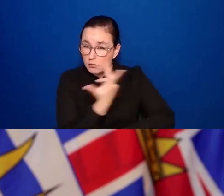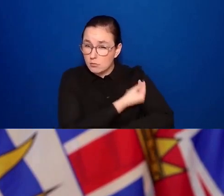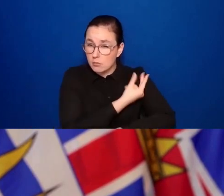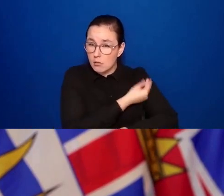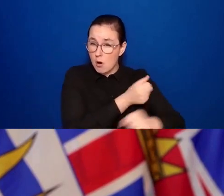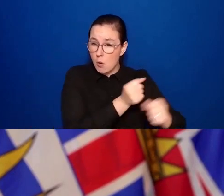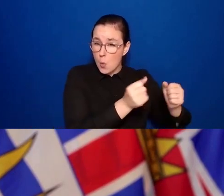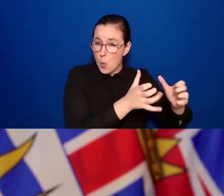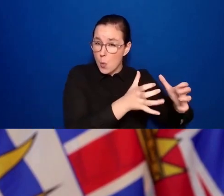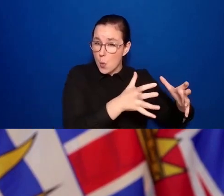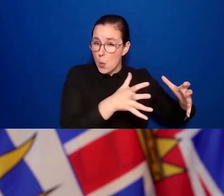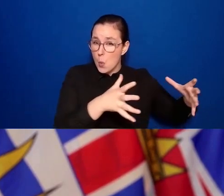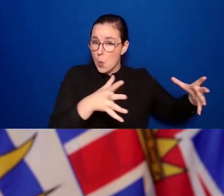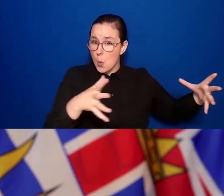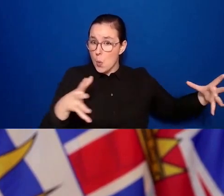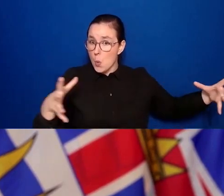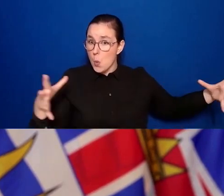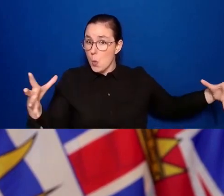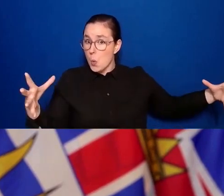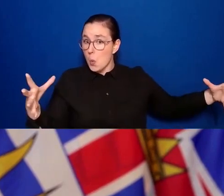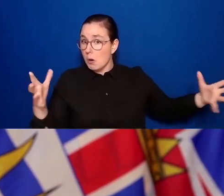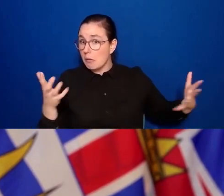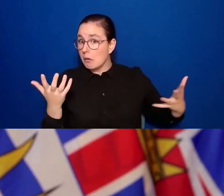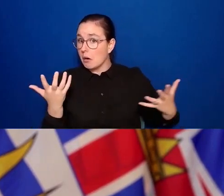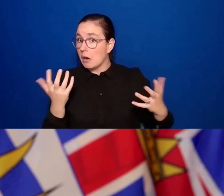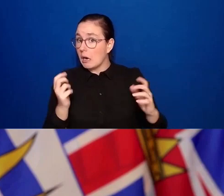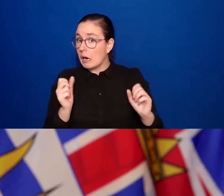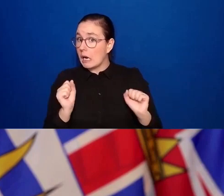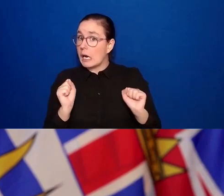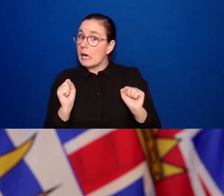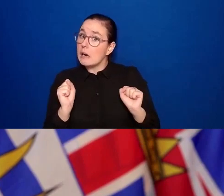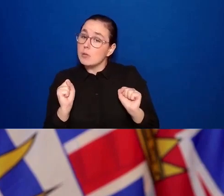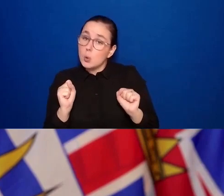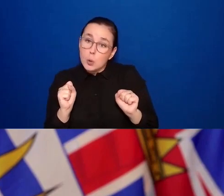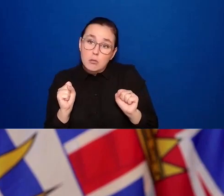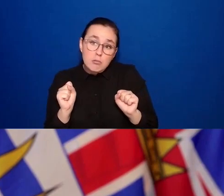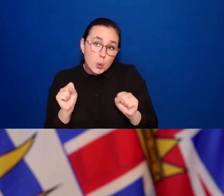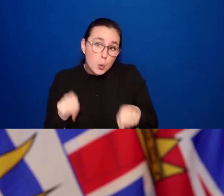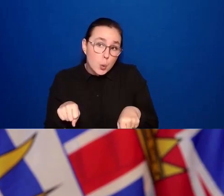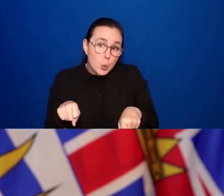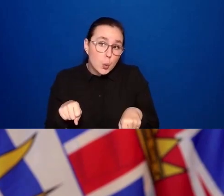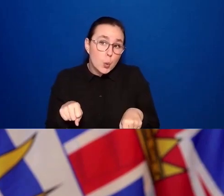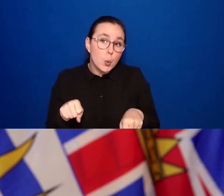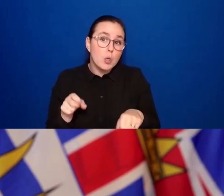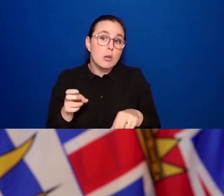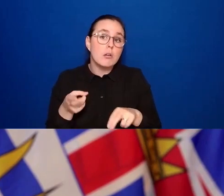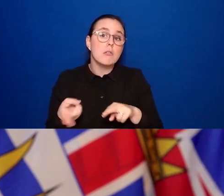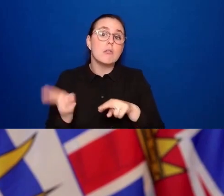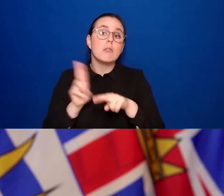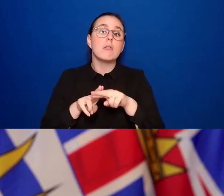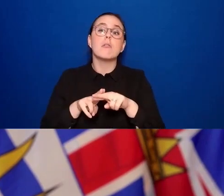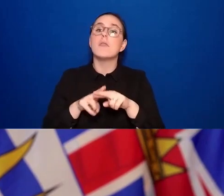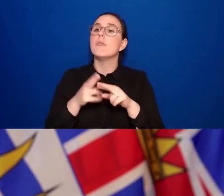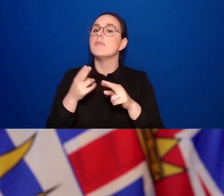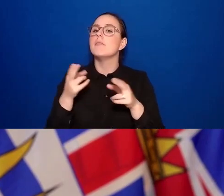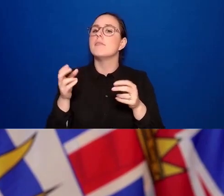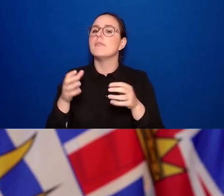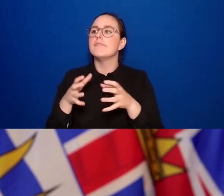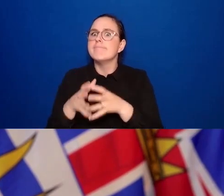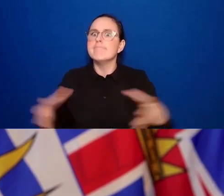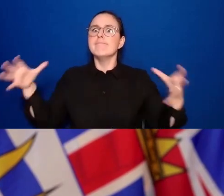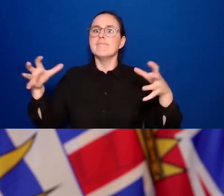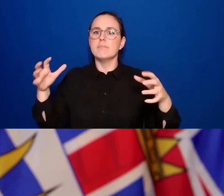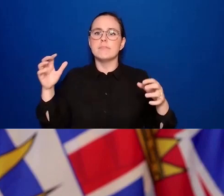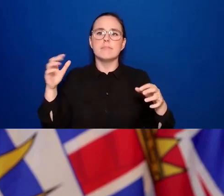participate in these events, that we'll be able to increase the numbers of people. So that we will be somewhere near what we had envisioned